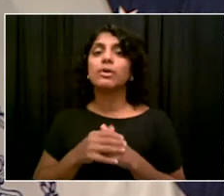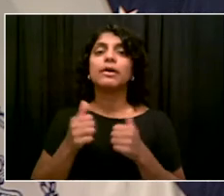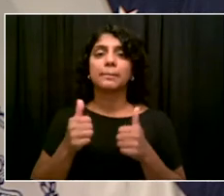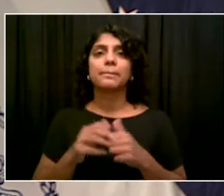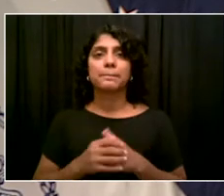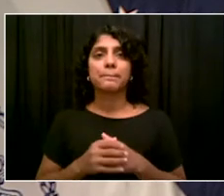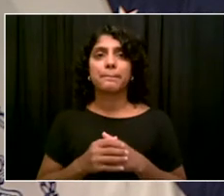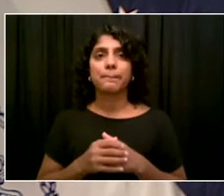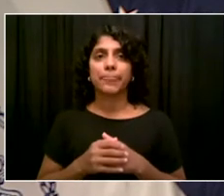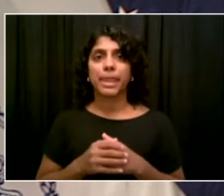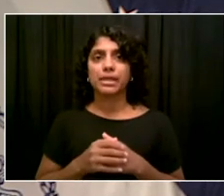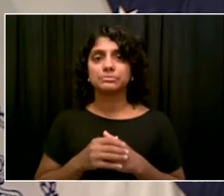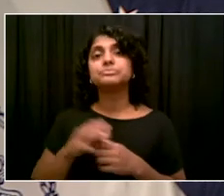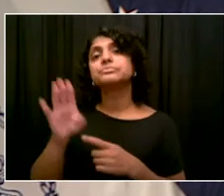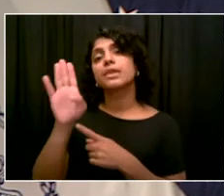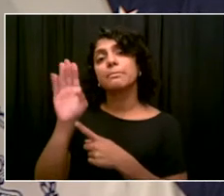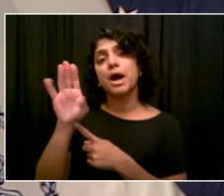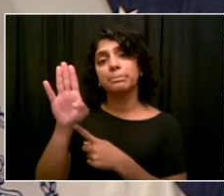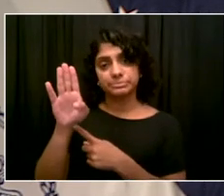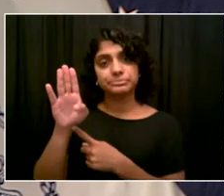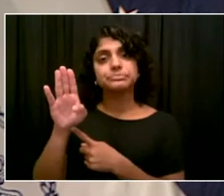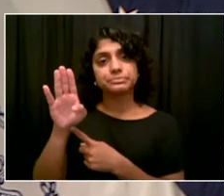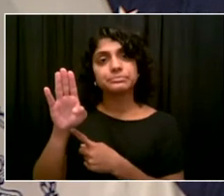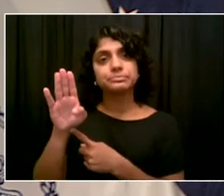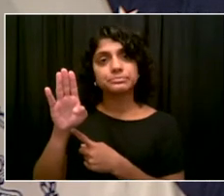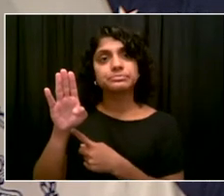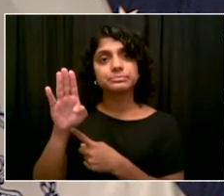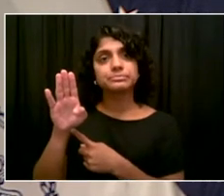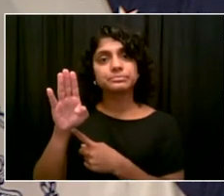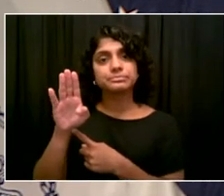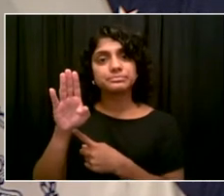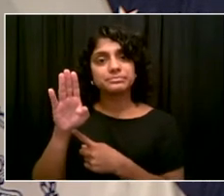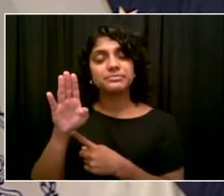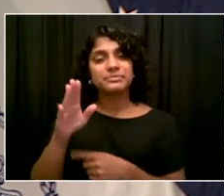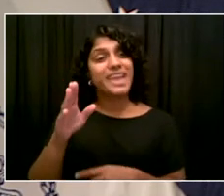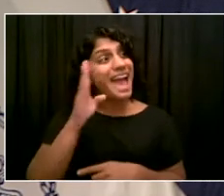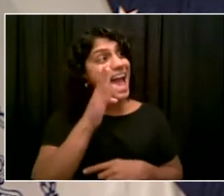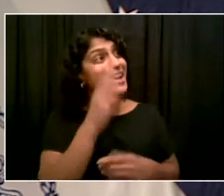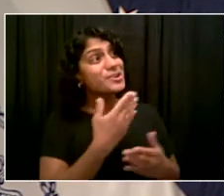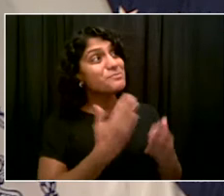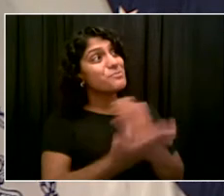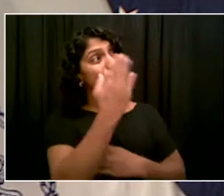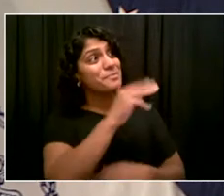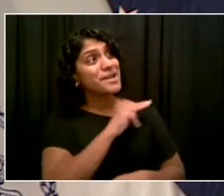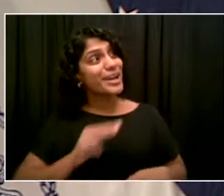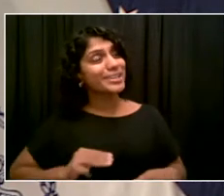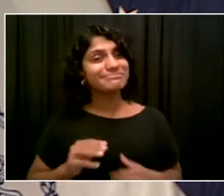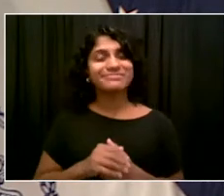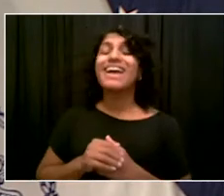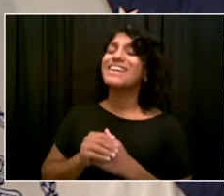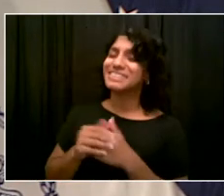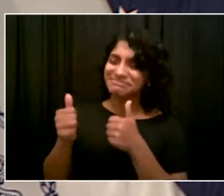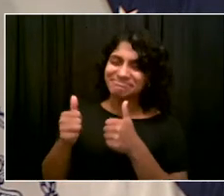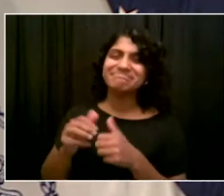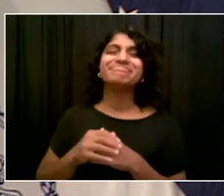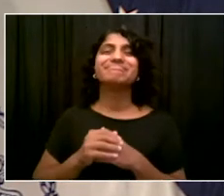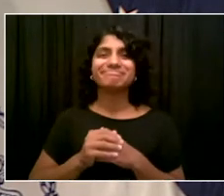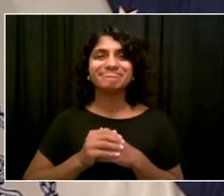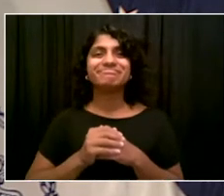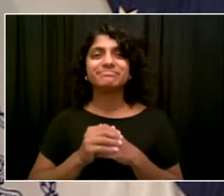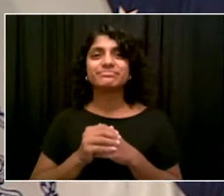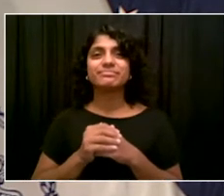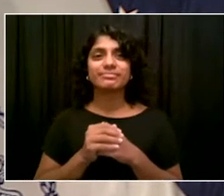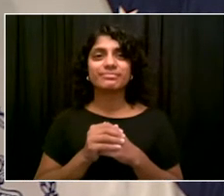Thanks for taking the call. Considering the growing challenge of the Delta variant, shouldn't you and the city be highlighting on a